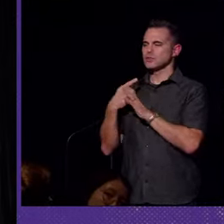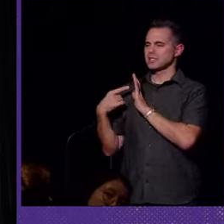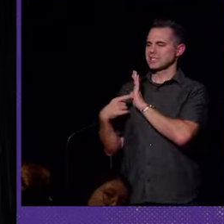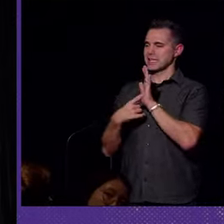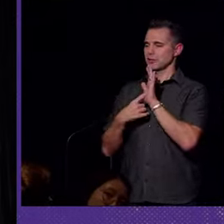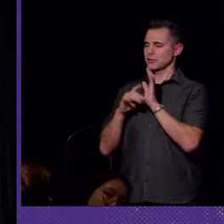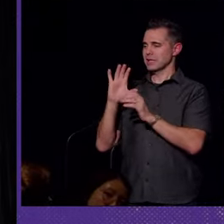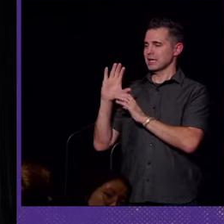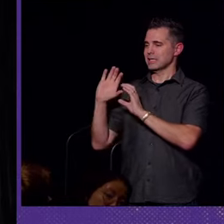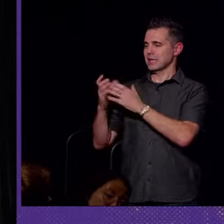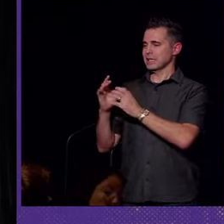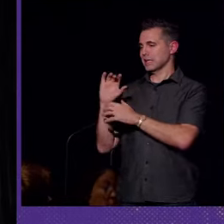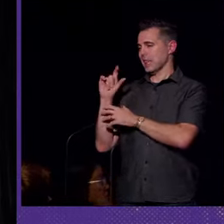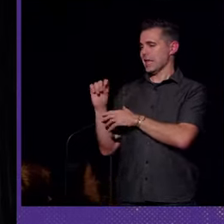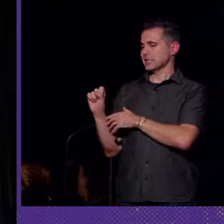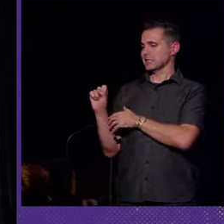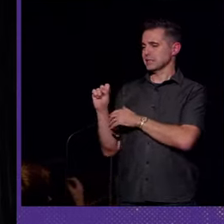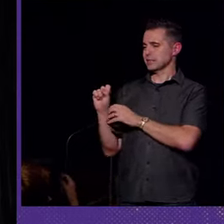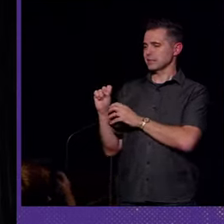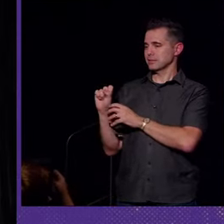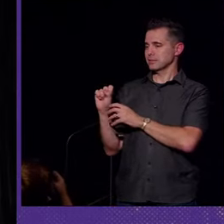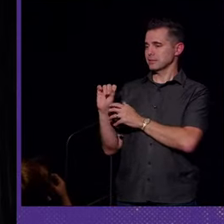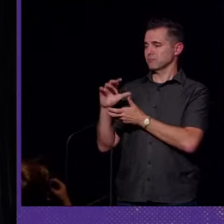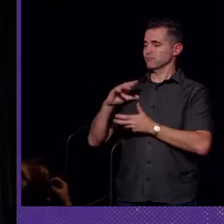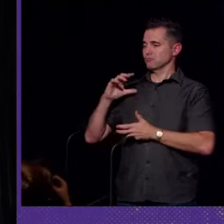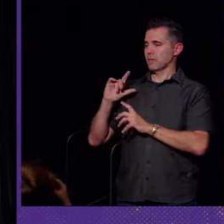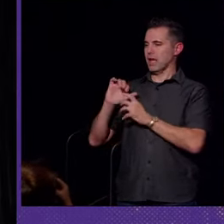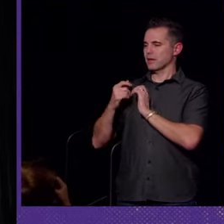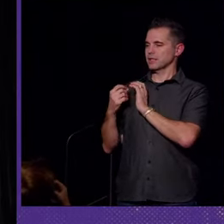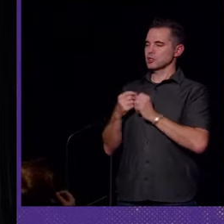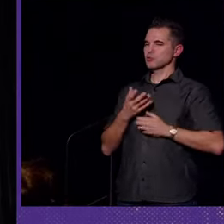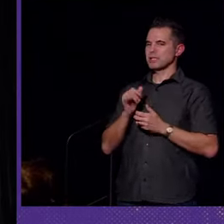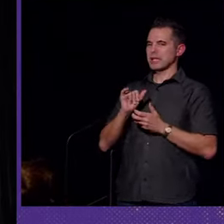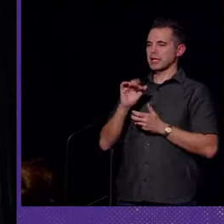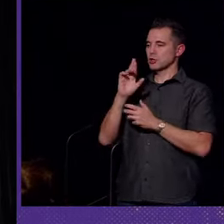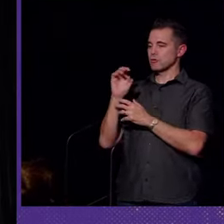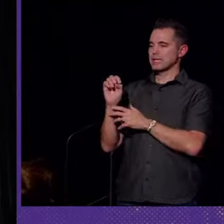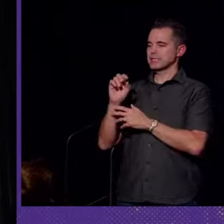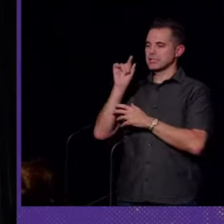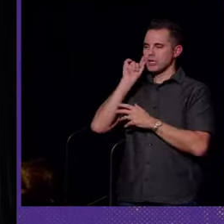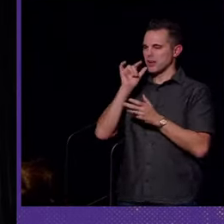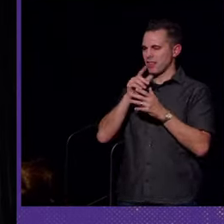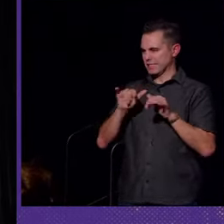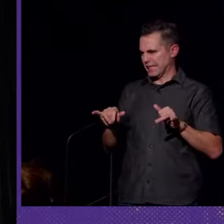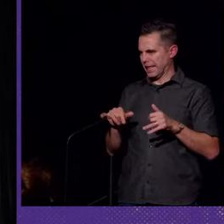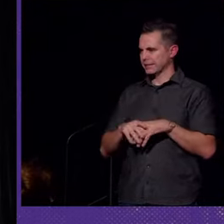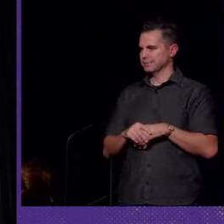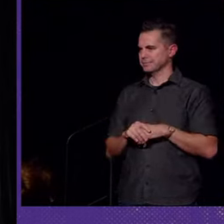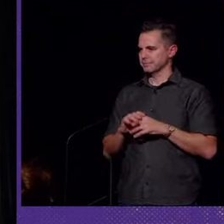class, and also what ways they might be used to express, like, race or gender and things like that.